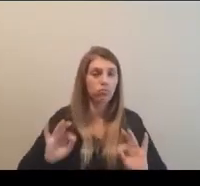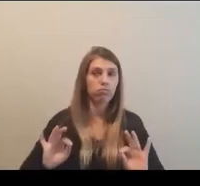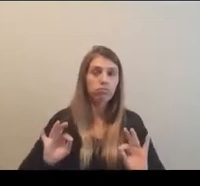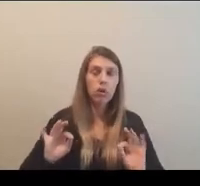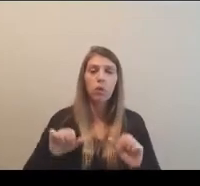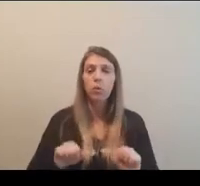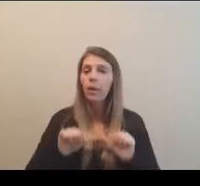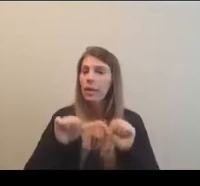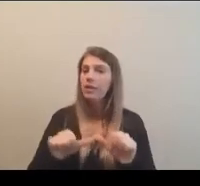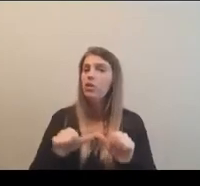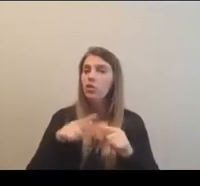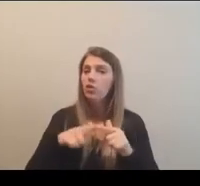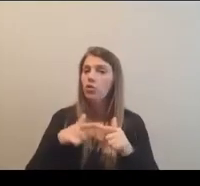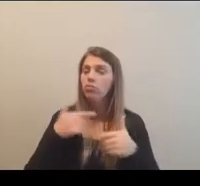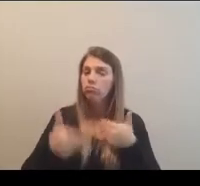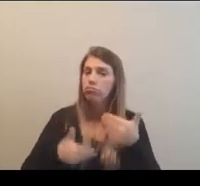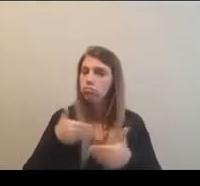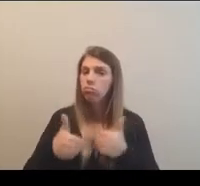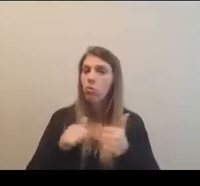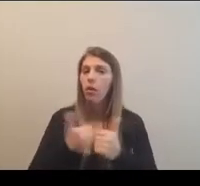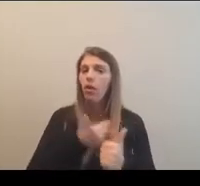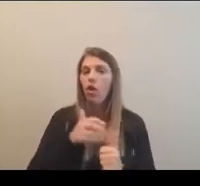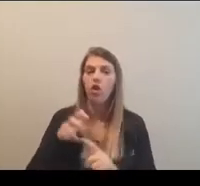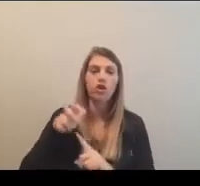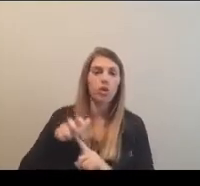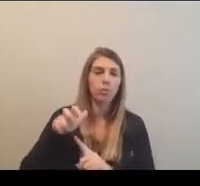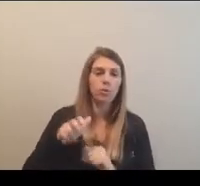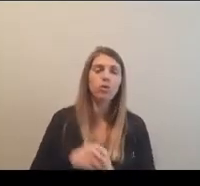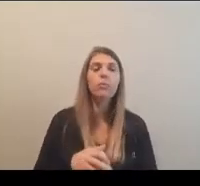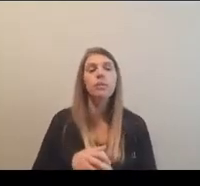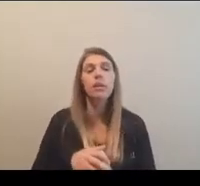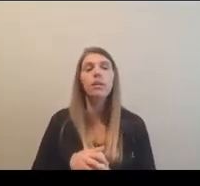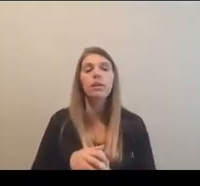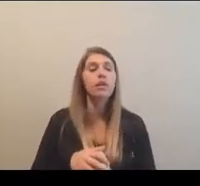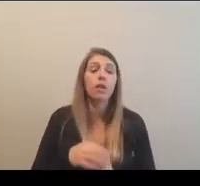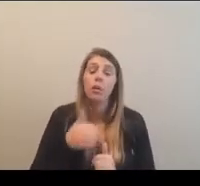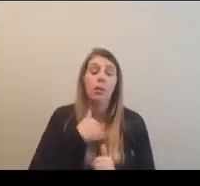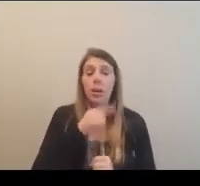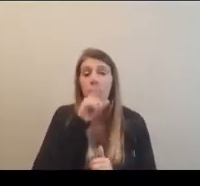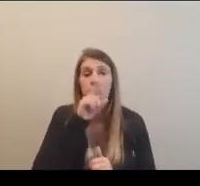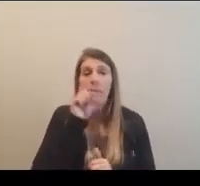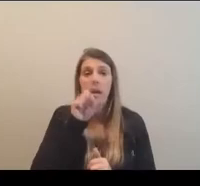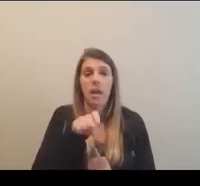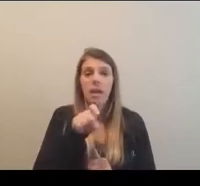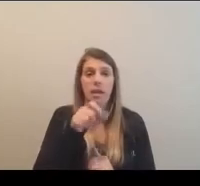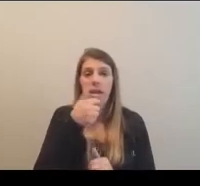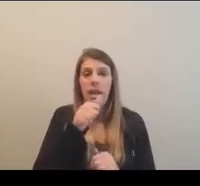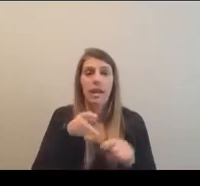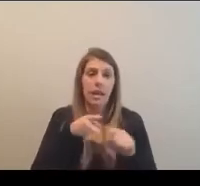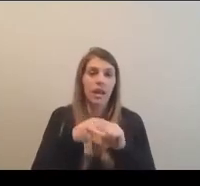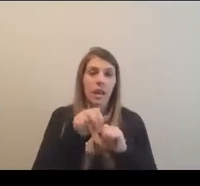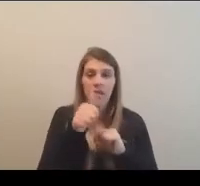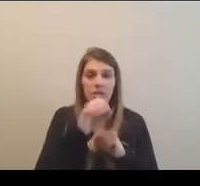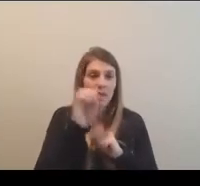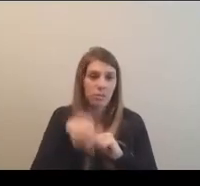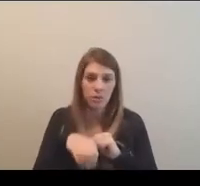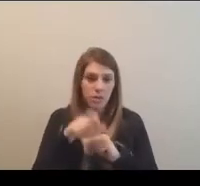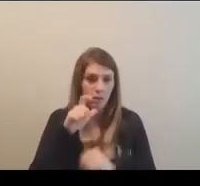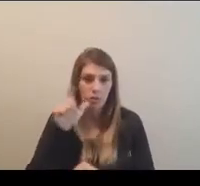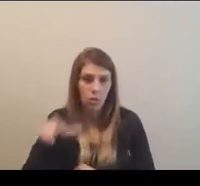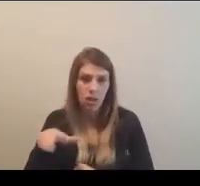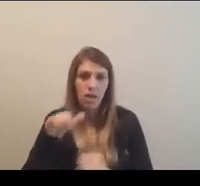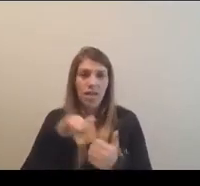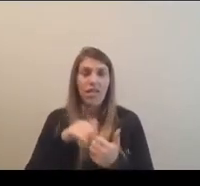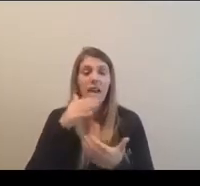continue to, to move forward with the championships, et cetera. Um, and we've not had to take, uh, again, that cut that our, um, brethren and